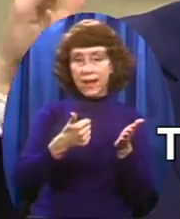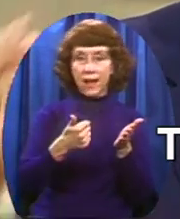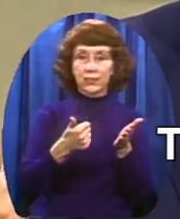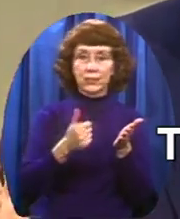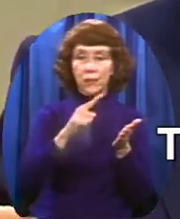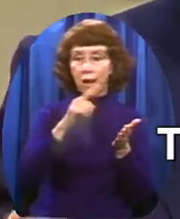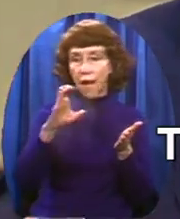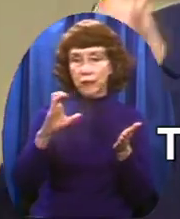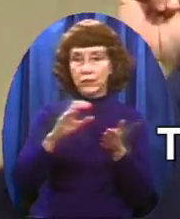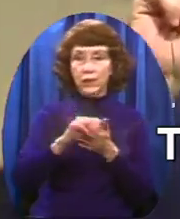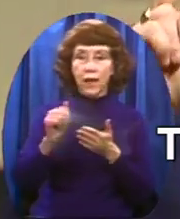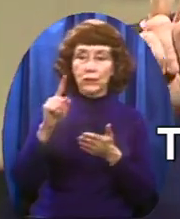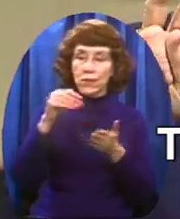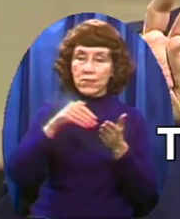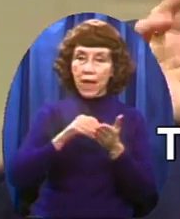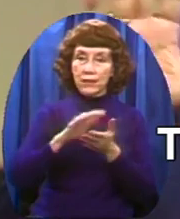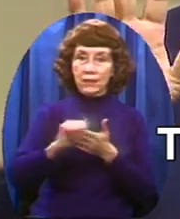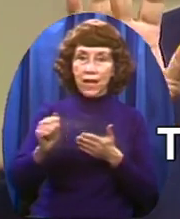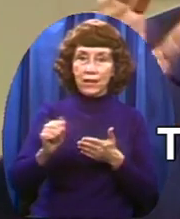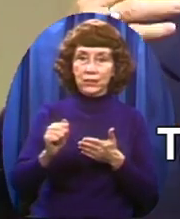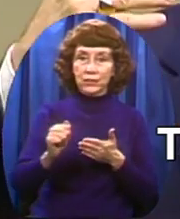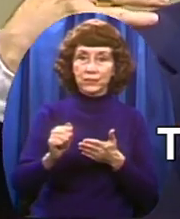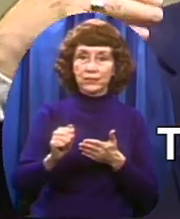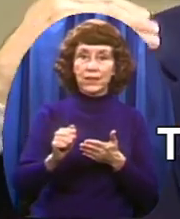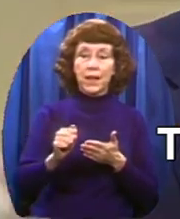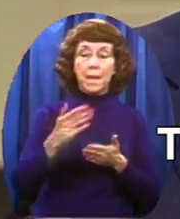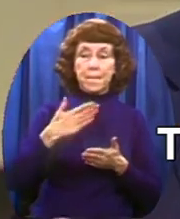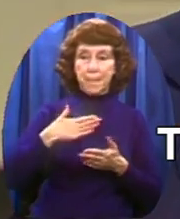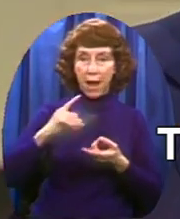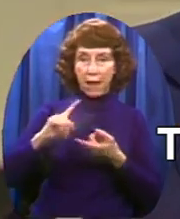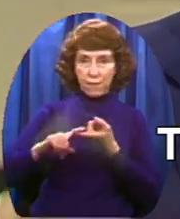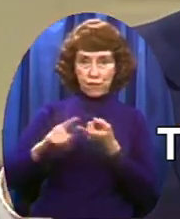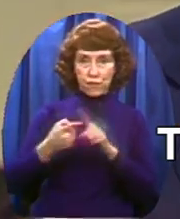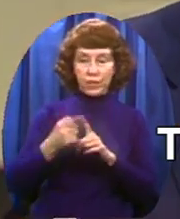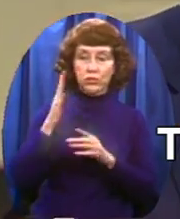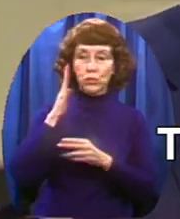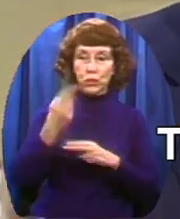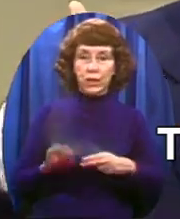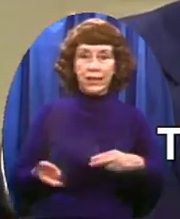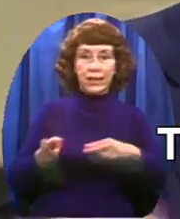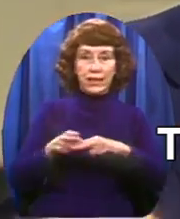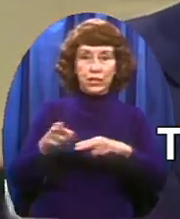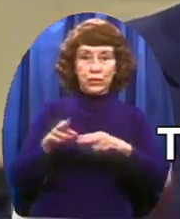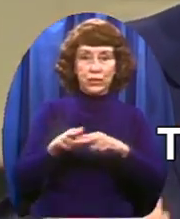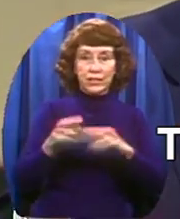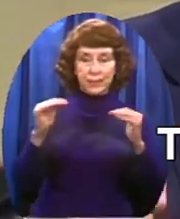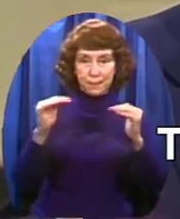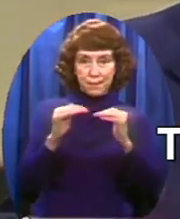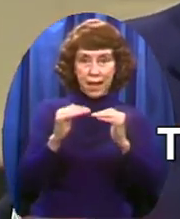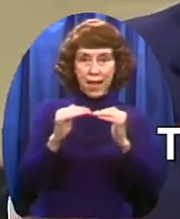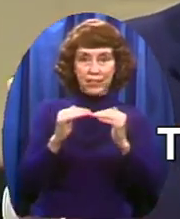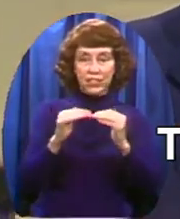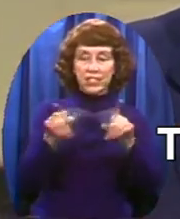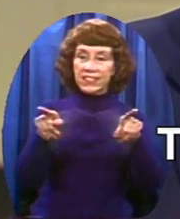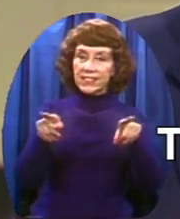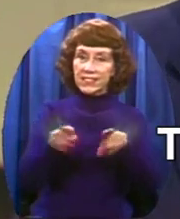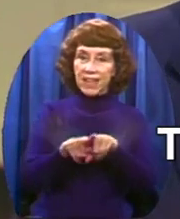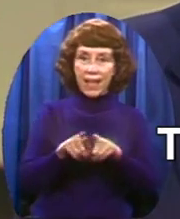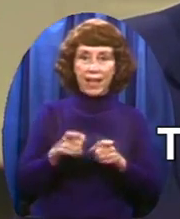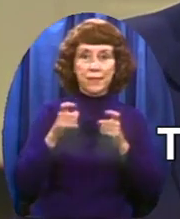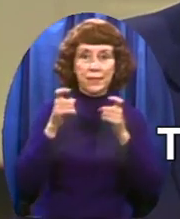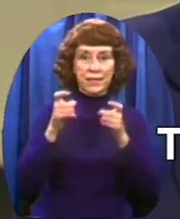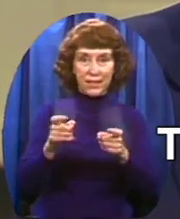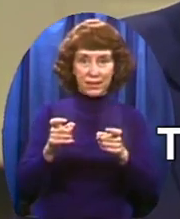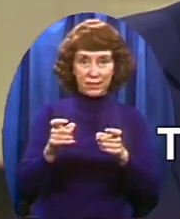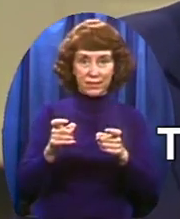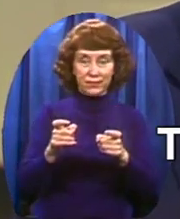hundred dollars Or a thousand dollars Double it Don't you double it It will be doubled here By others Who are matching every gift we receive Up